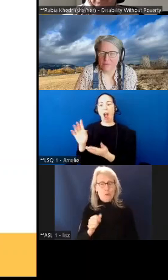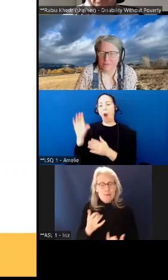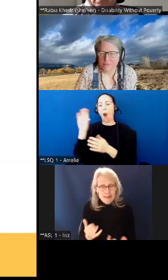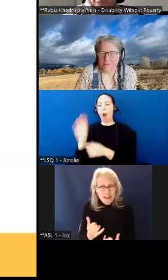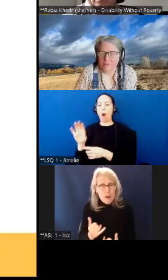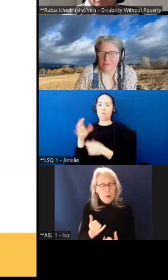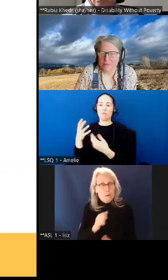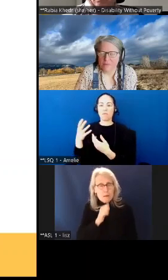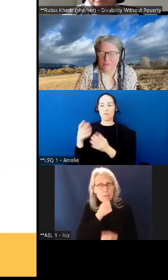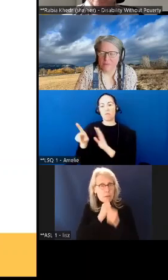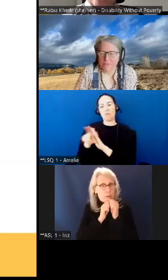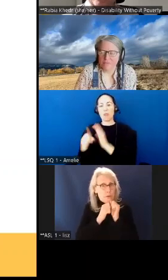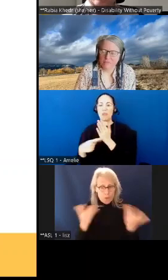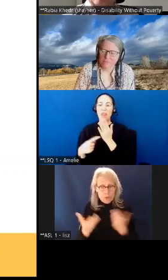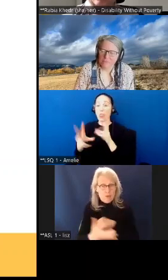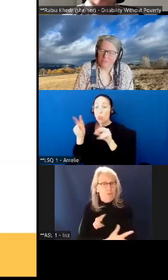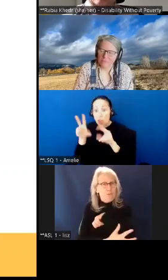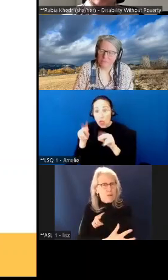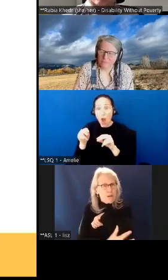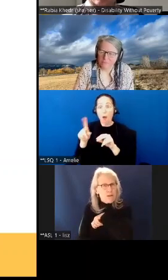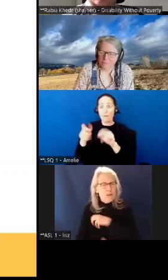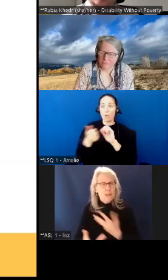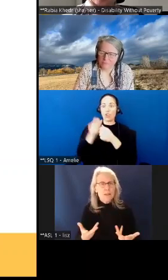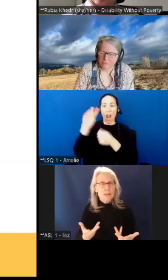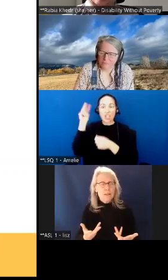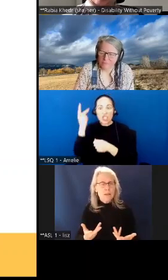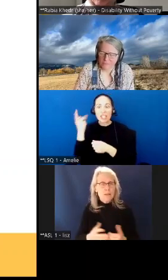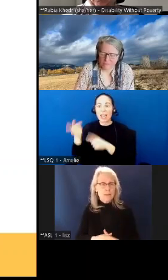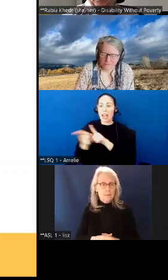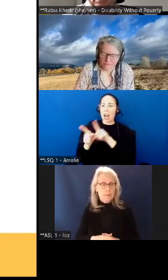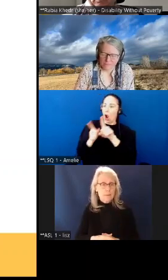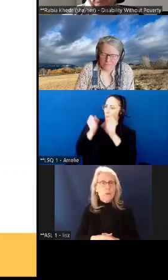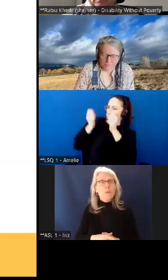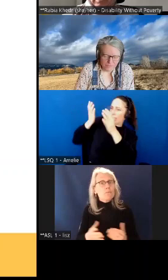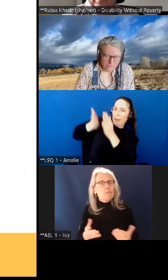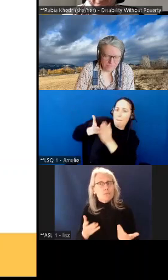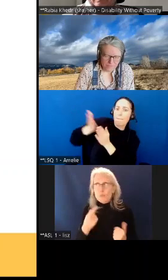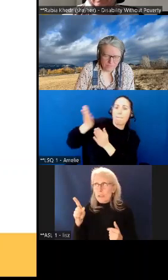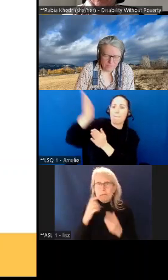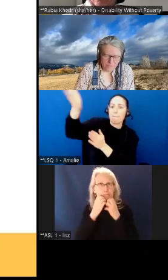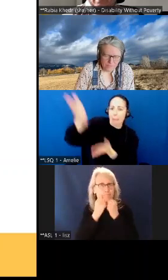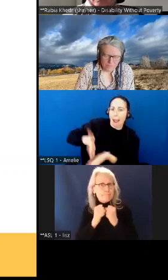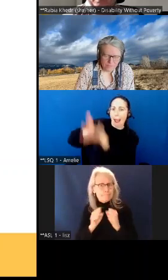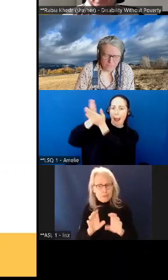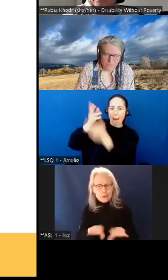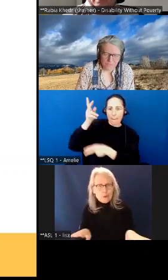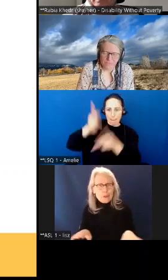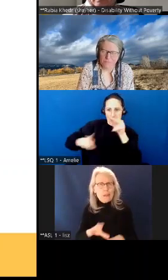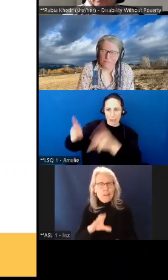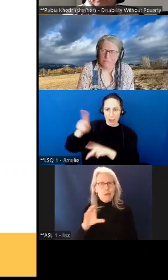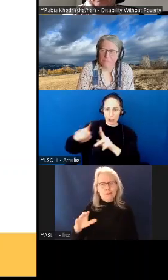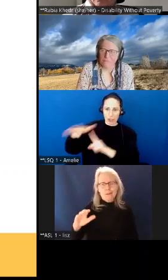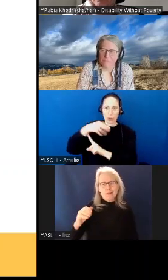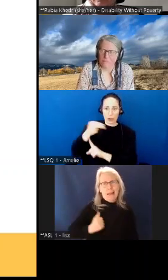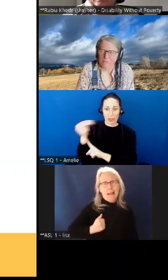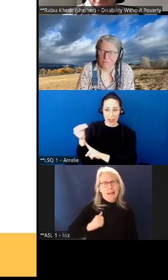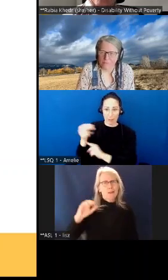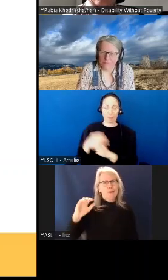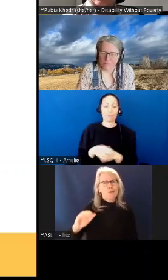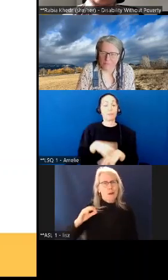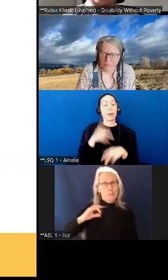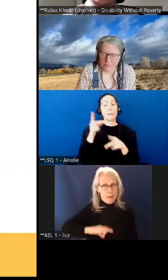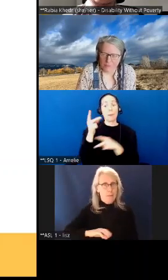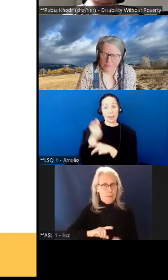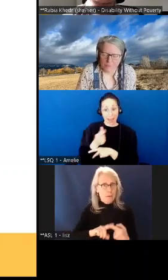we have benefits for children the canada child benefit we